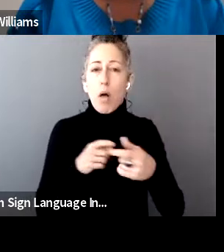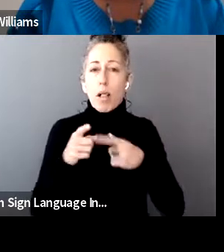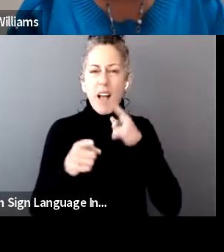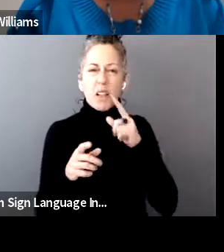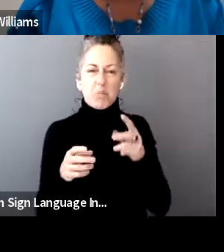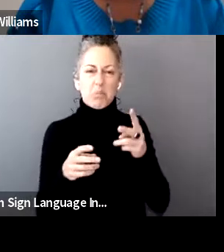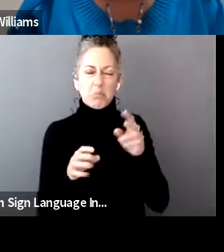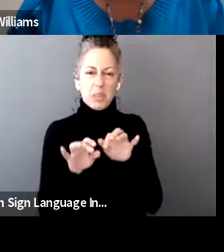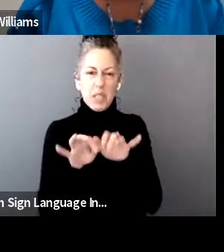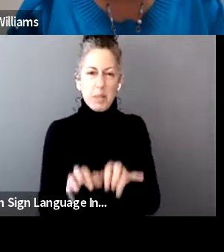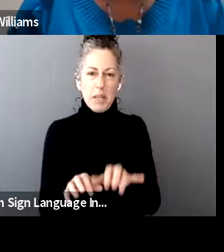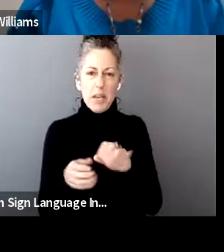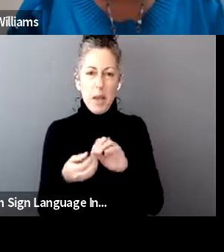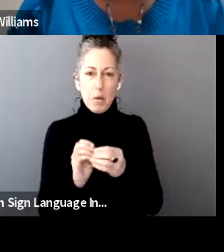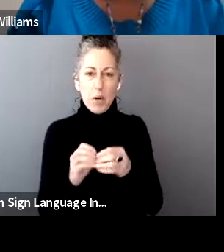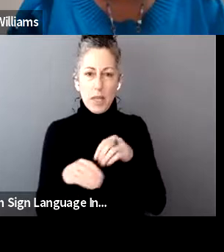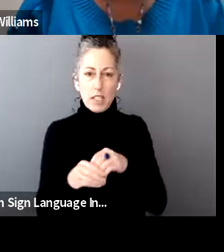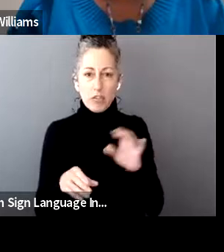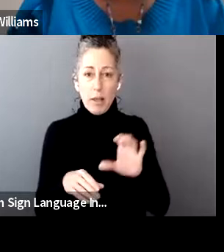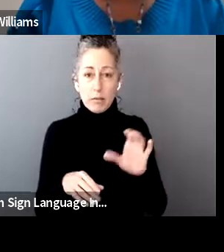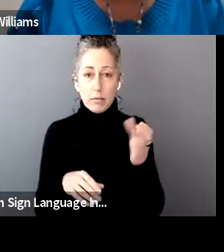might be able to offer you